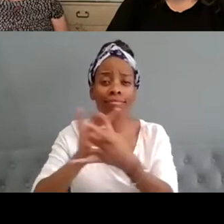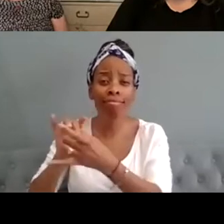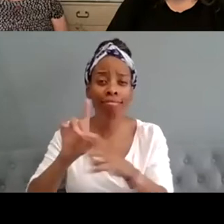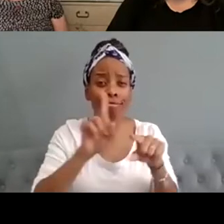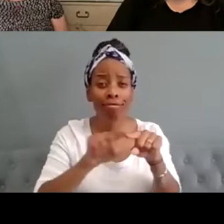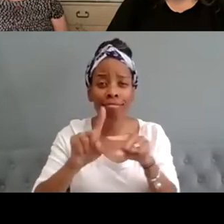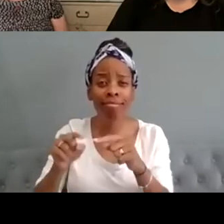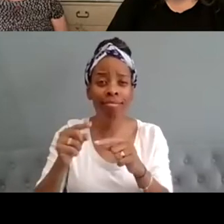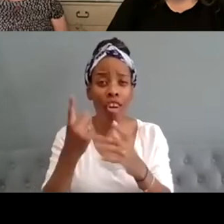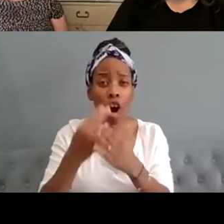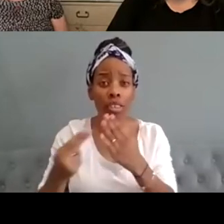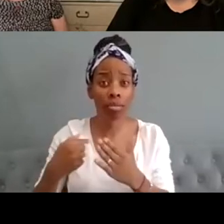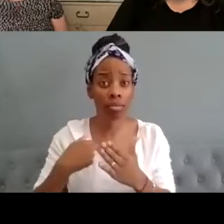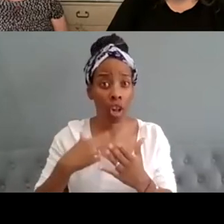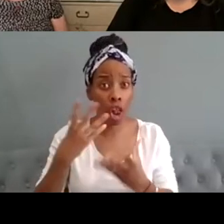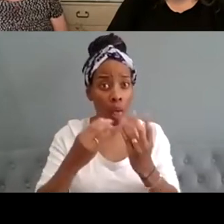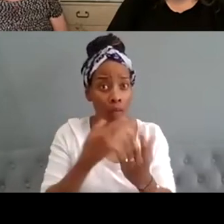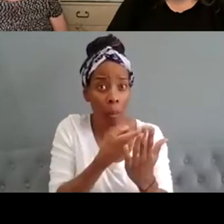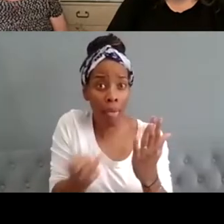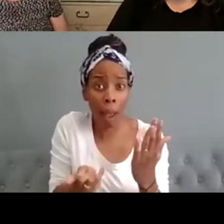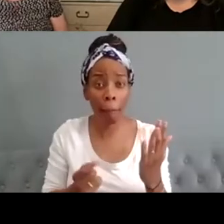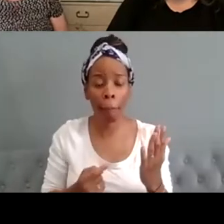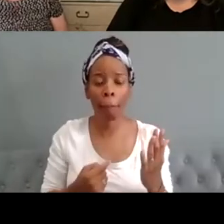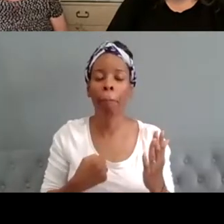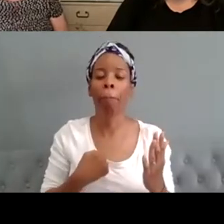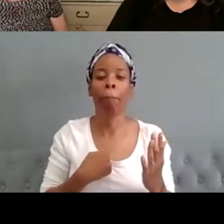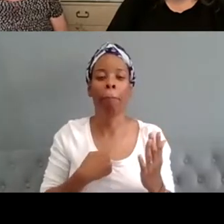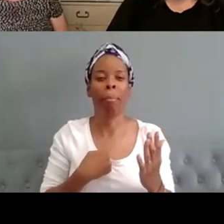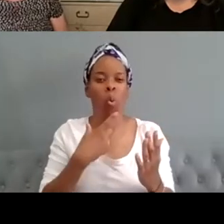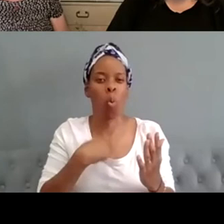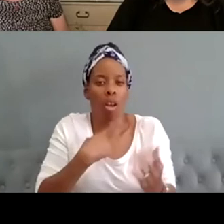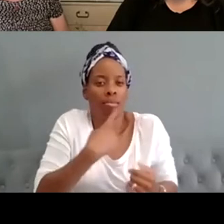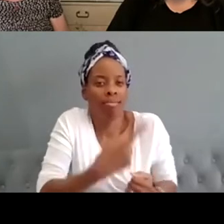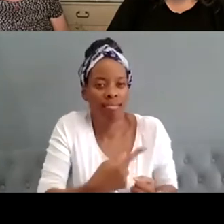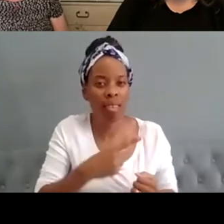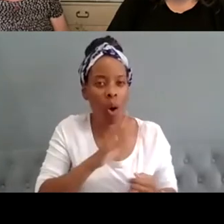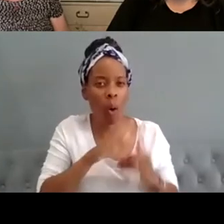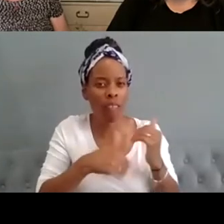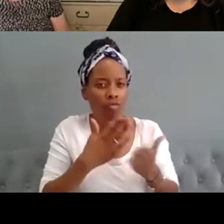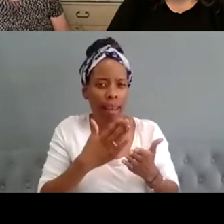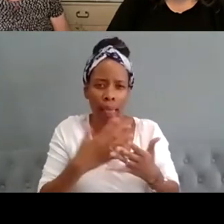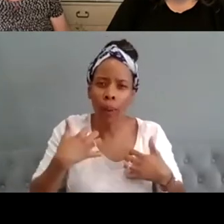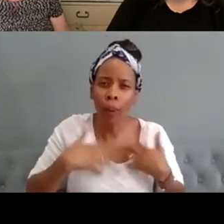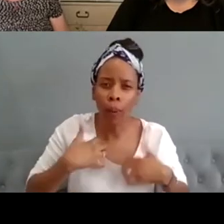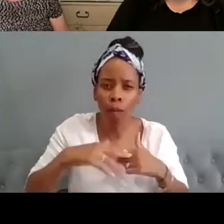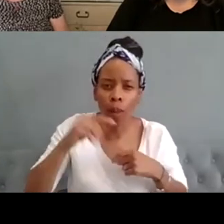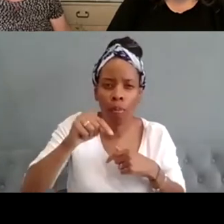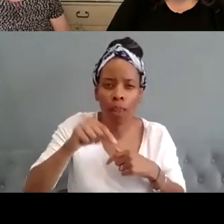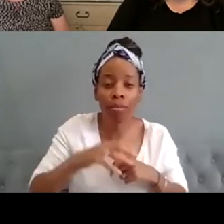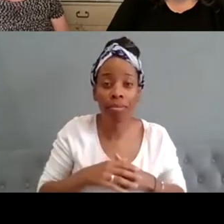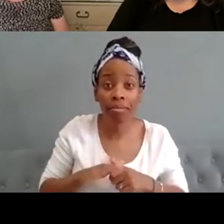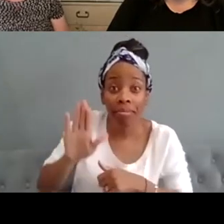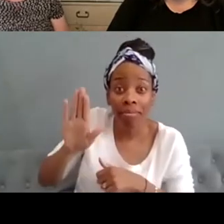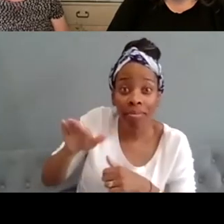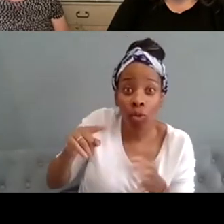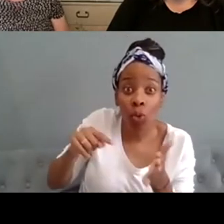so i just wanted to pick up on that tim i think it's really interesting point i wonder if yeah thompson oh i was gonna i was